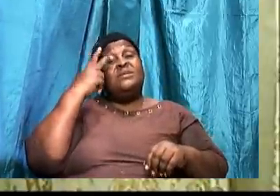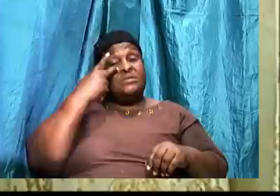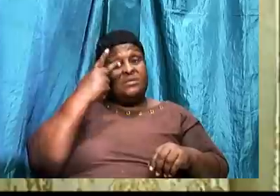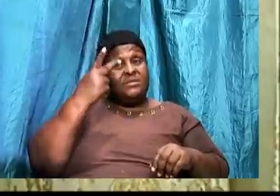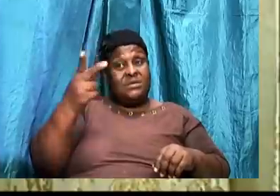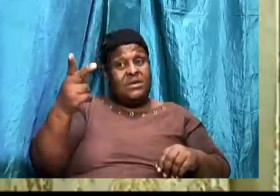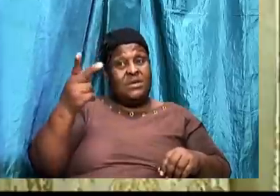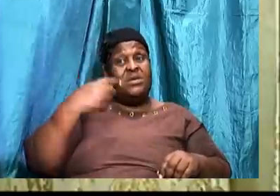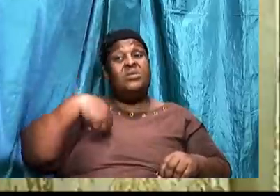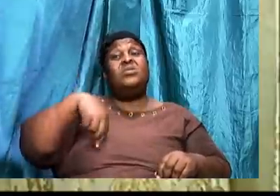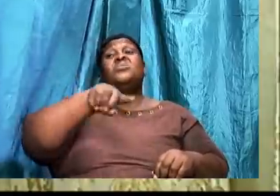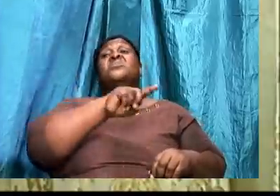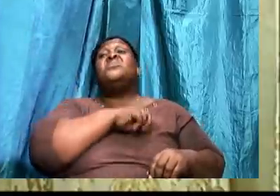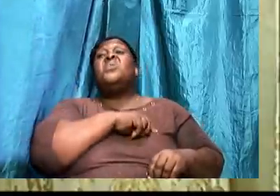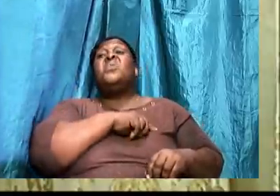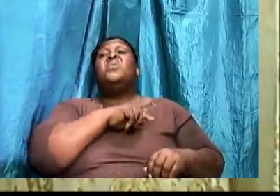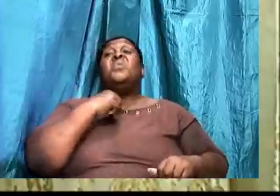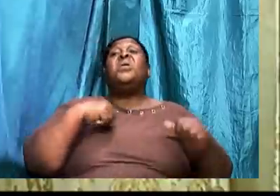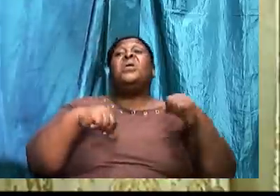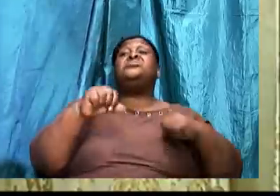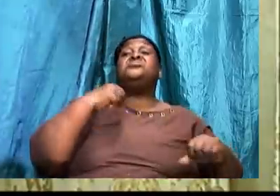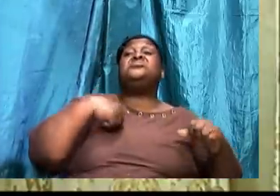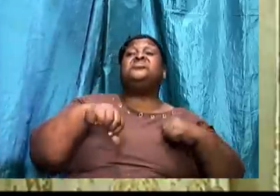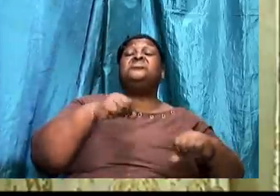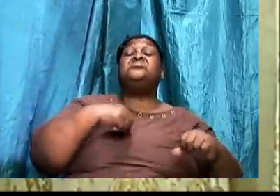Sees our reaction. To certain things.